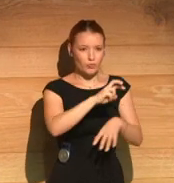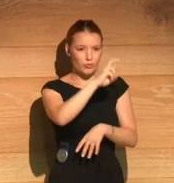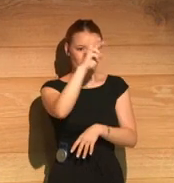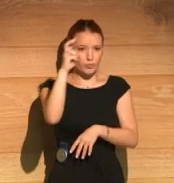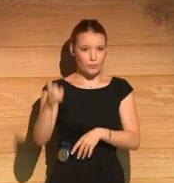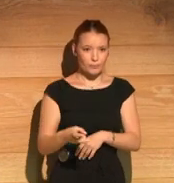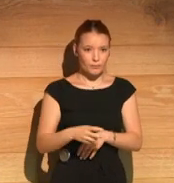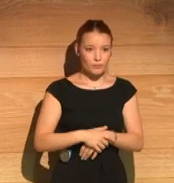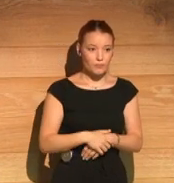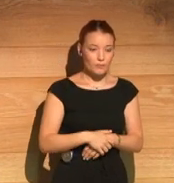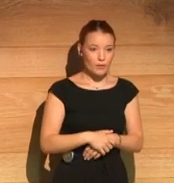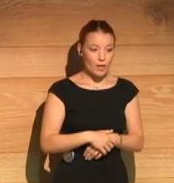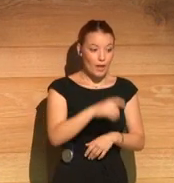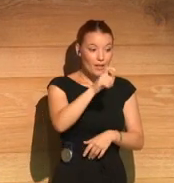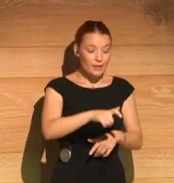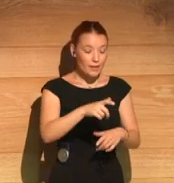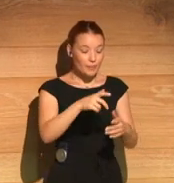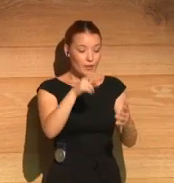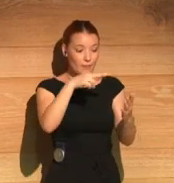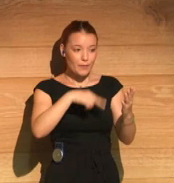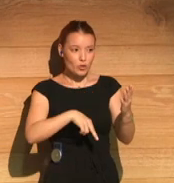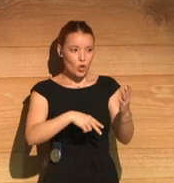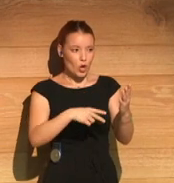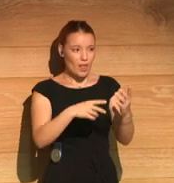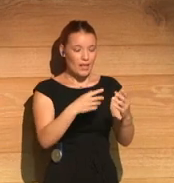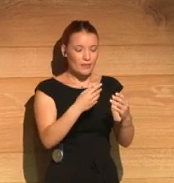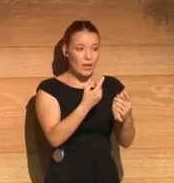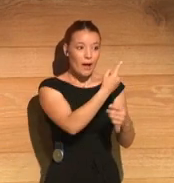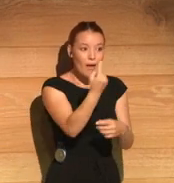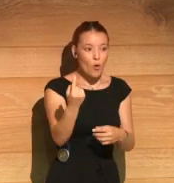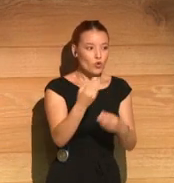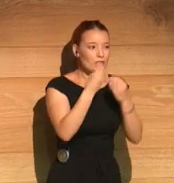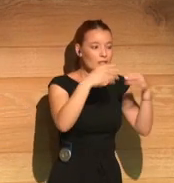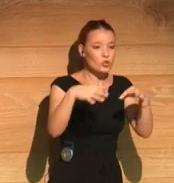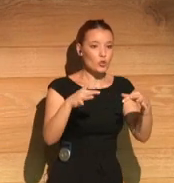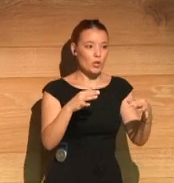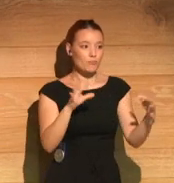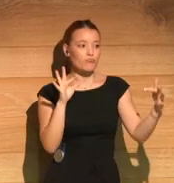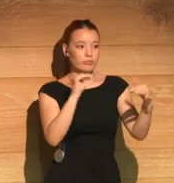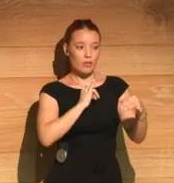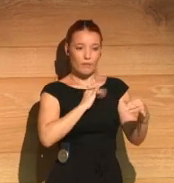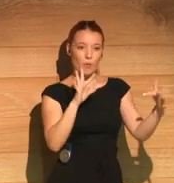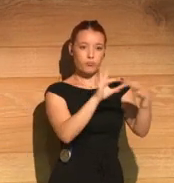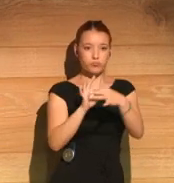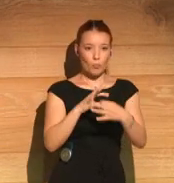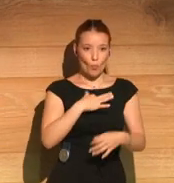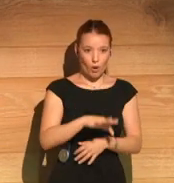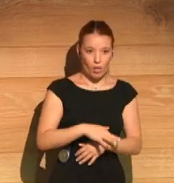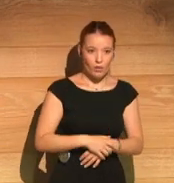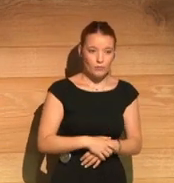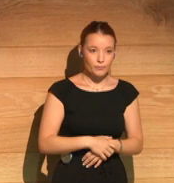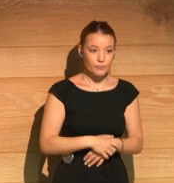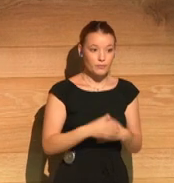this novel that any reader can find stories and people that they can identify with. And secondly,